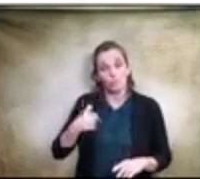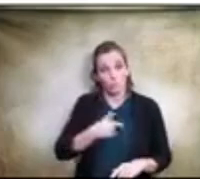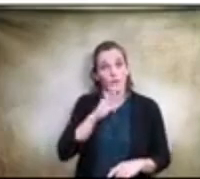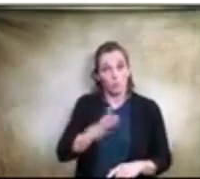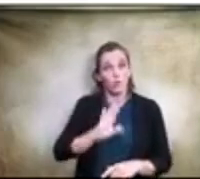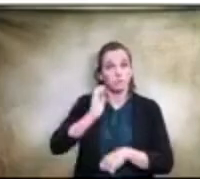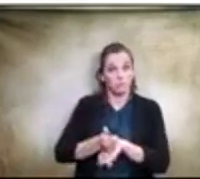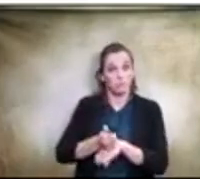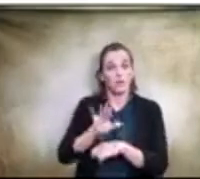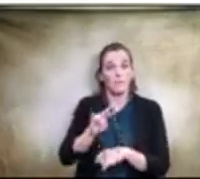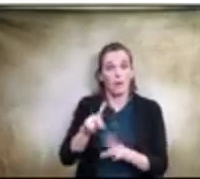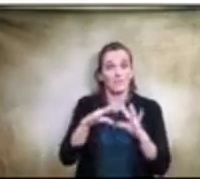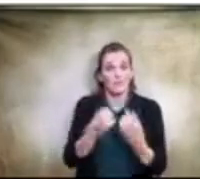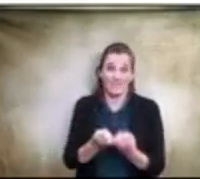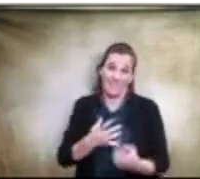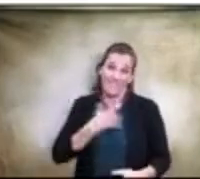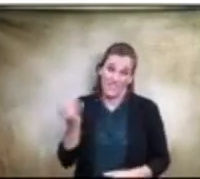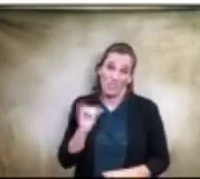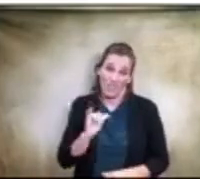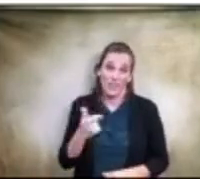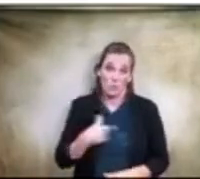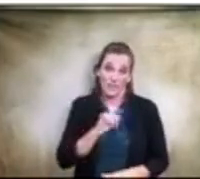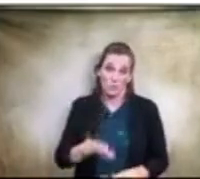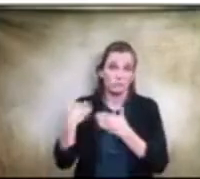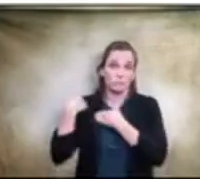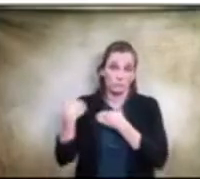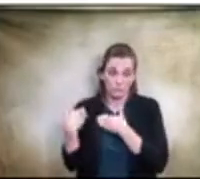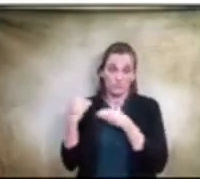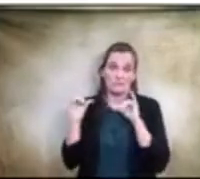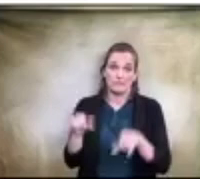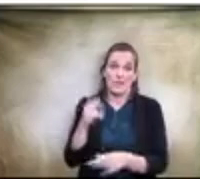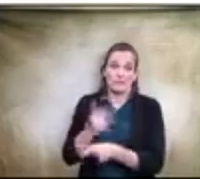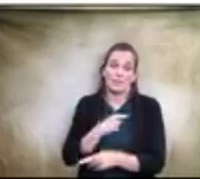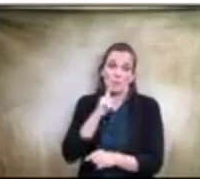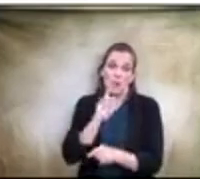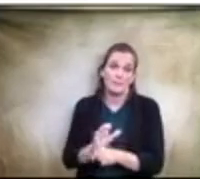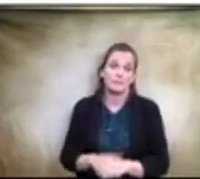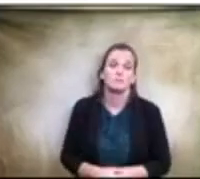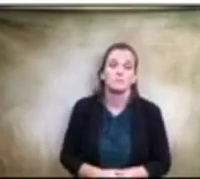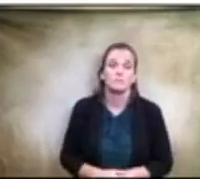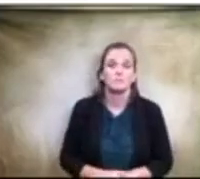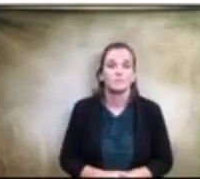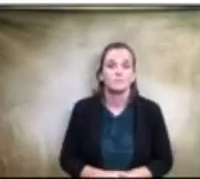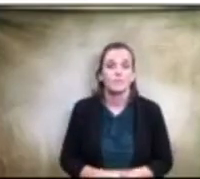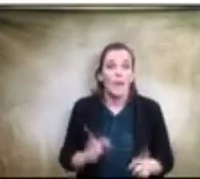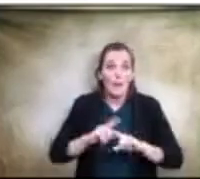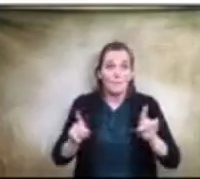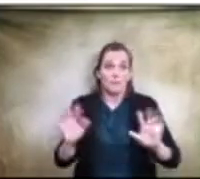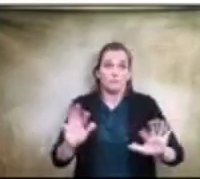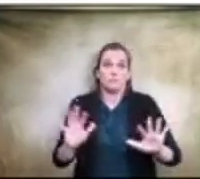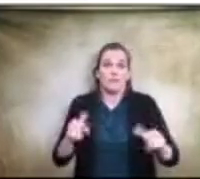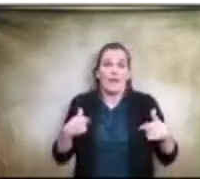we probably should stick to our word with that. And this is something that I don't want to lose